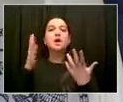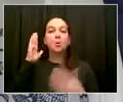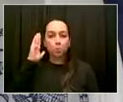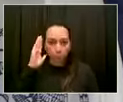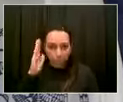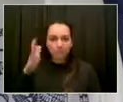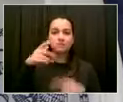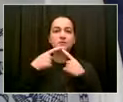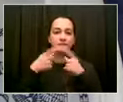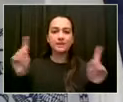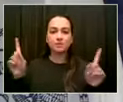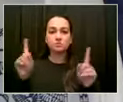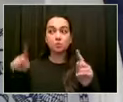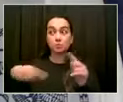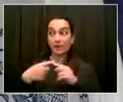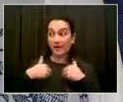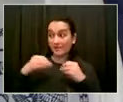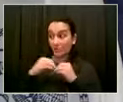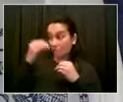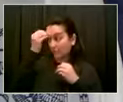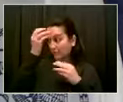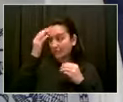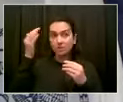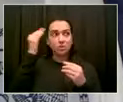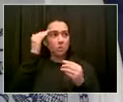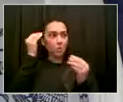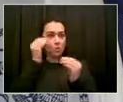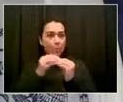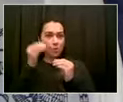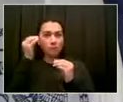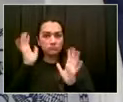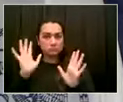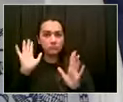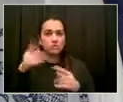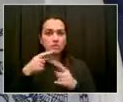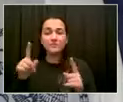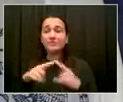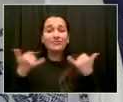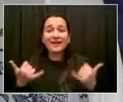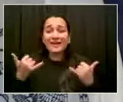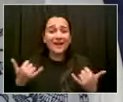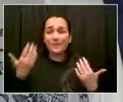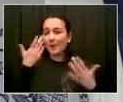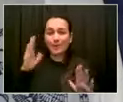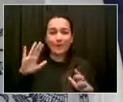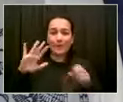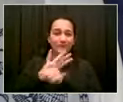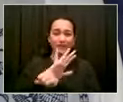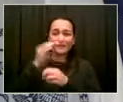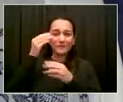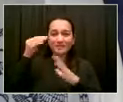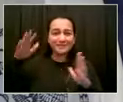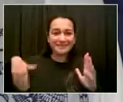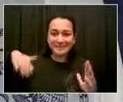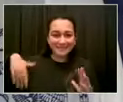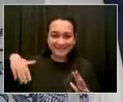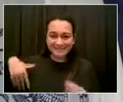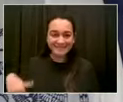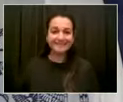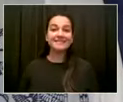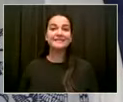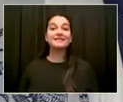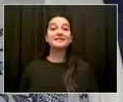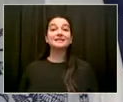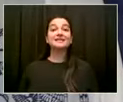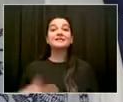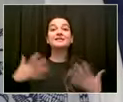just yet. I do think it's coming soon. By definition, as I said, if we're looking at July 1st as a time for a full reopening, we